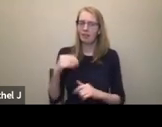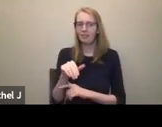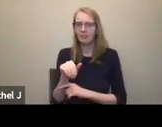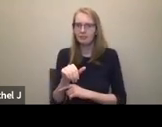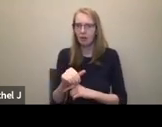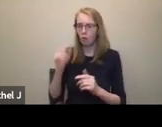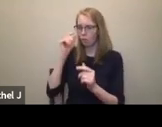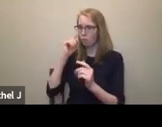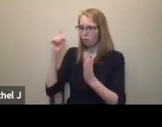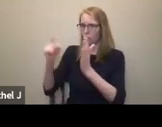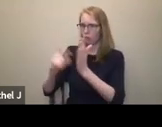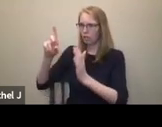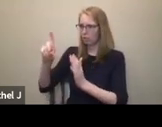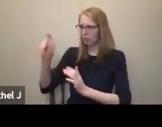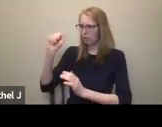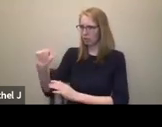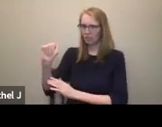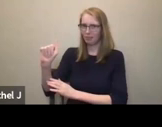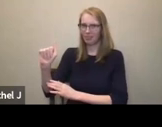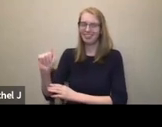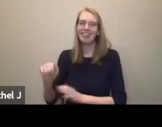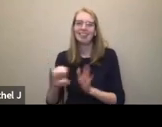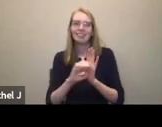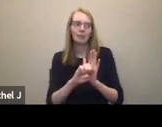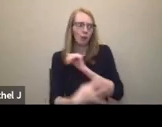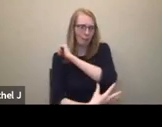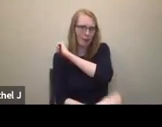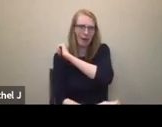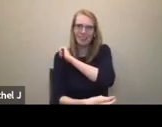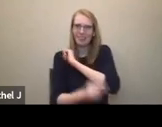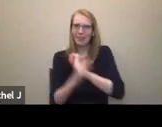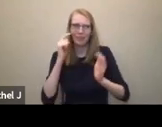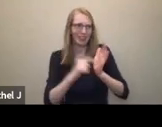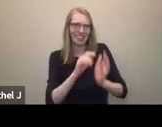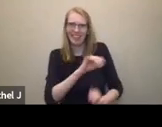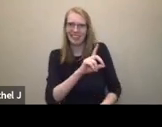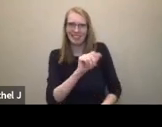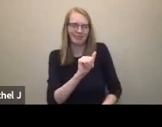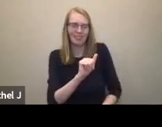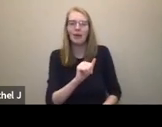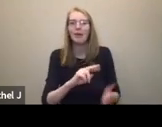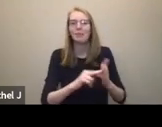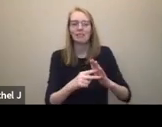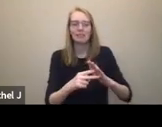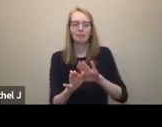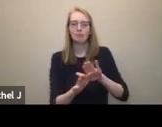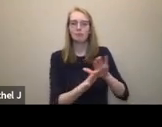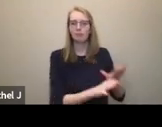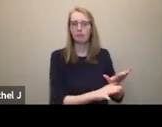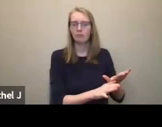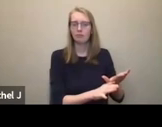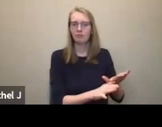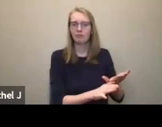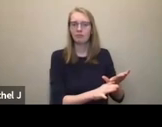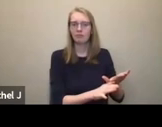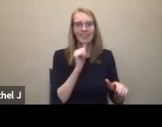don't accredit poverty as a disability. So people who are experiencing forms of disablement get segregated out of administrative and social